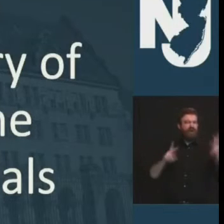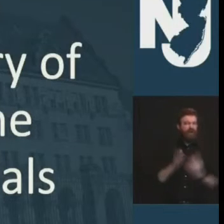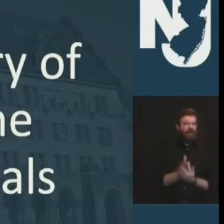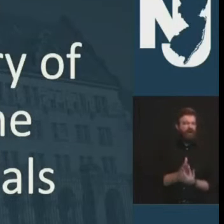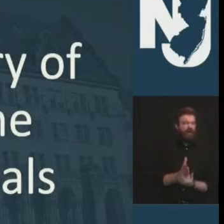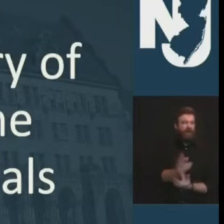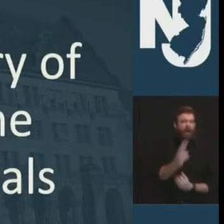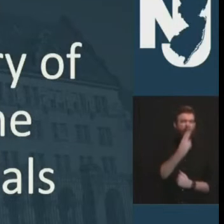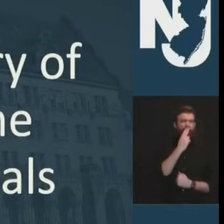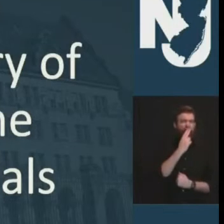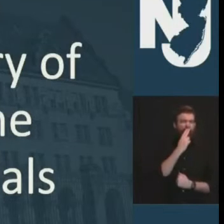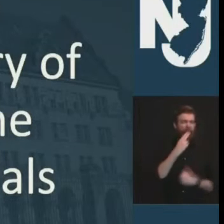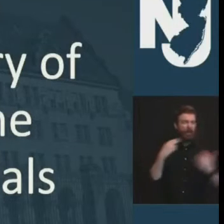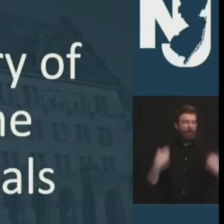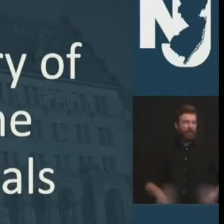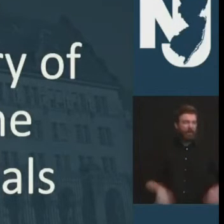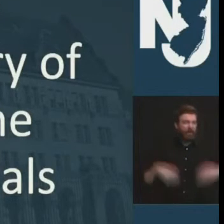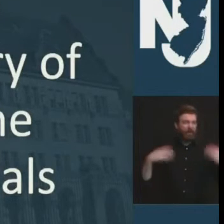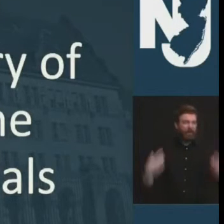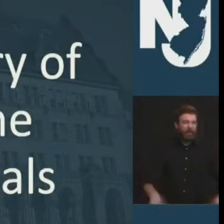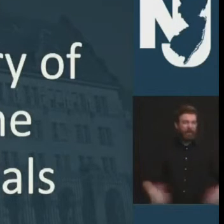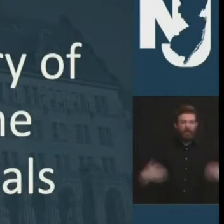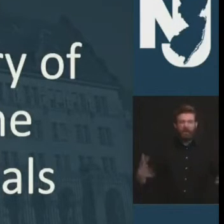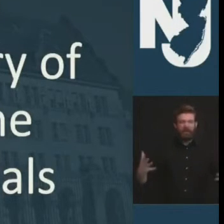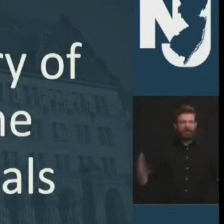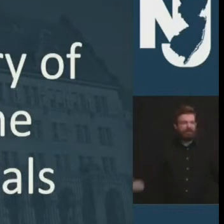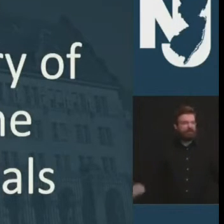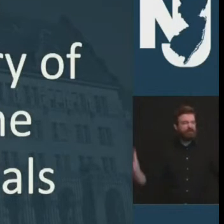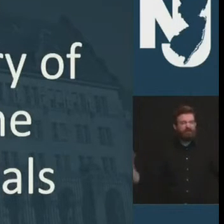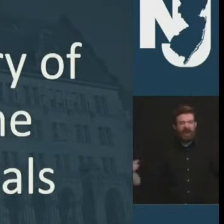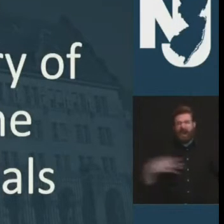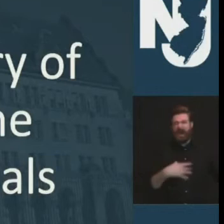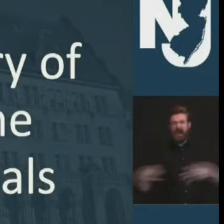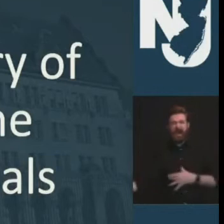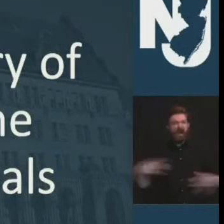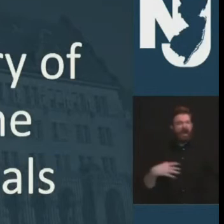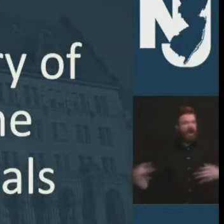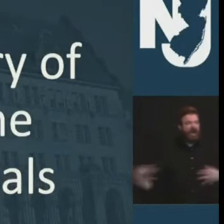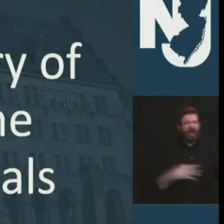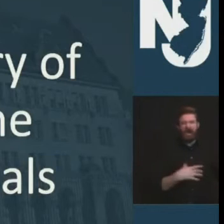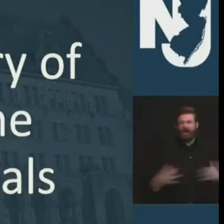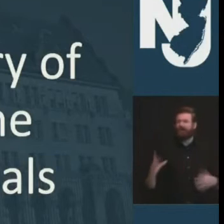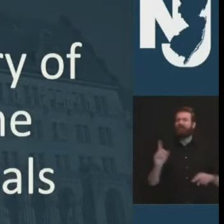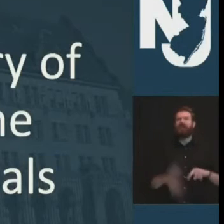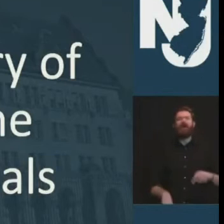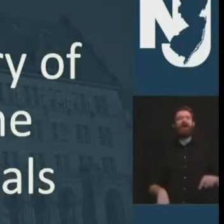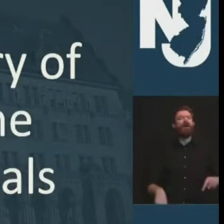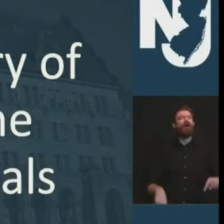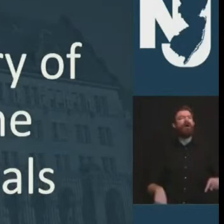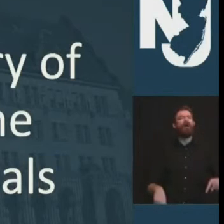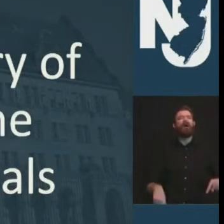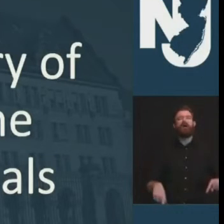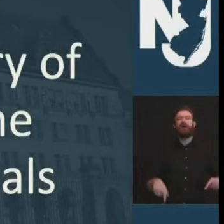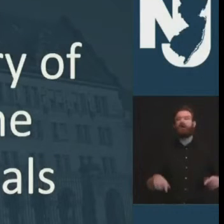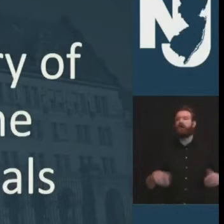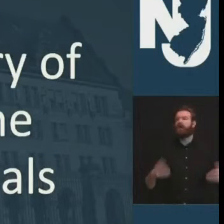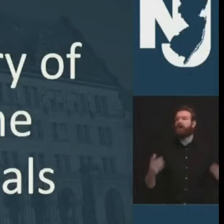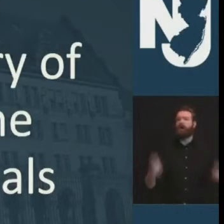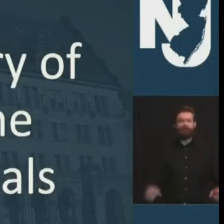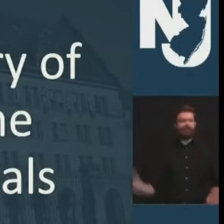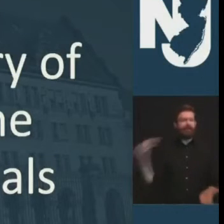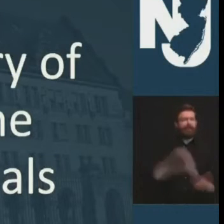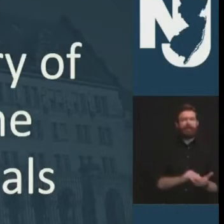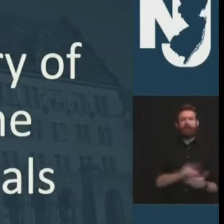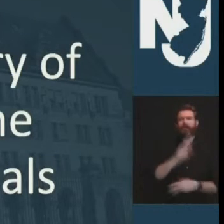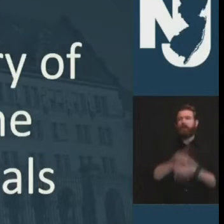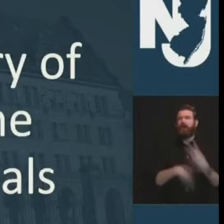to flourish we cannot allow any part of our world to again fall down that hole we cannot lull ourselves into thinking that this is